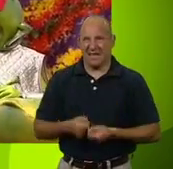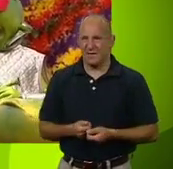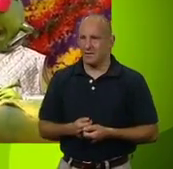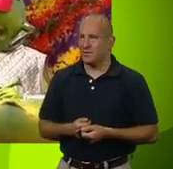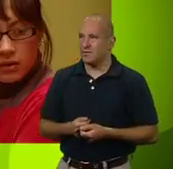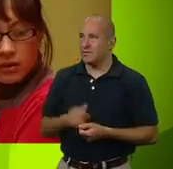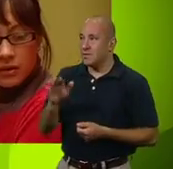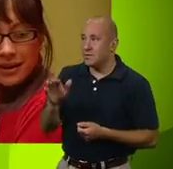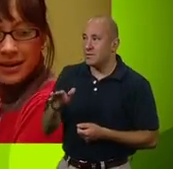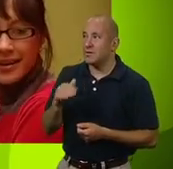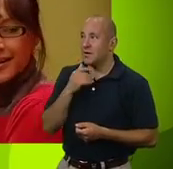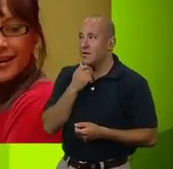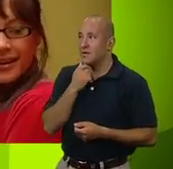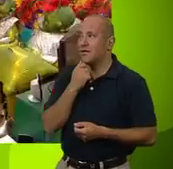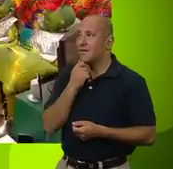Ah!